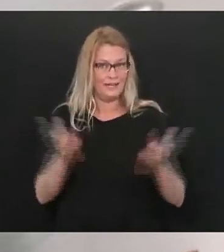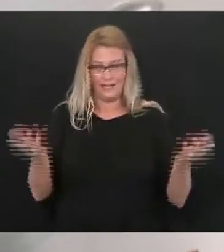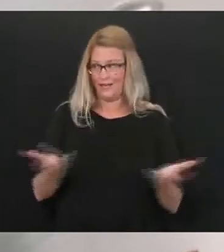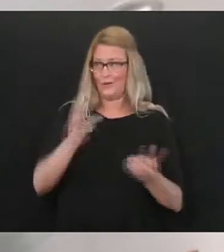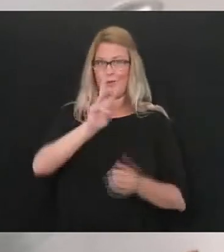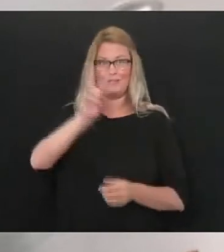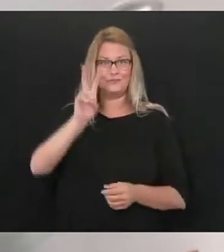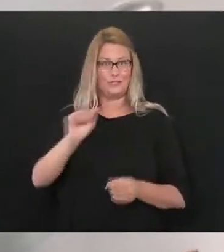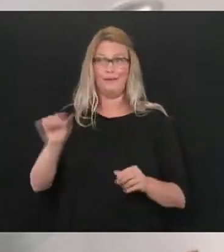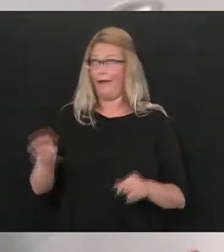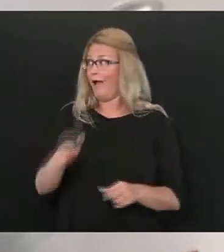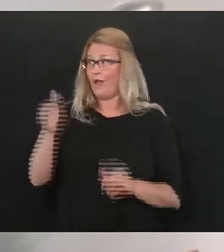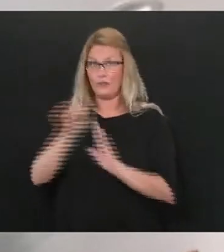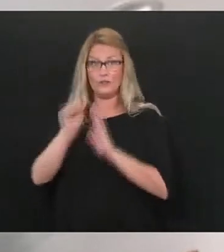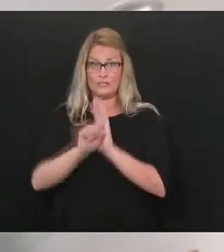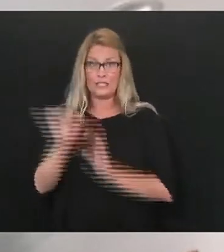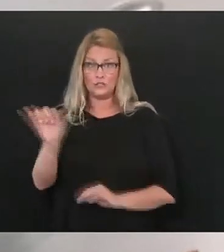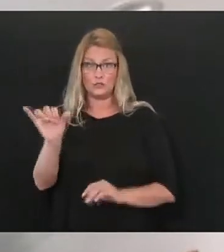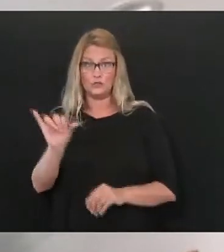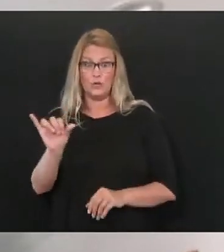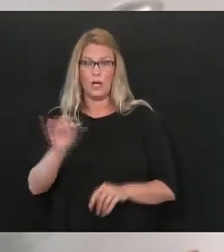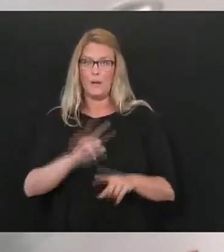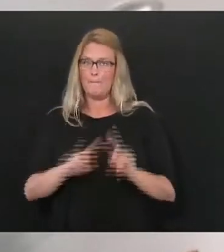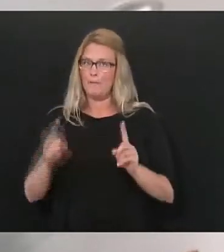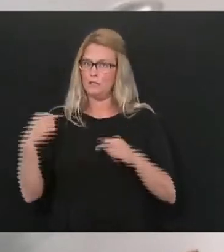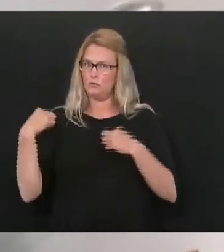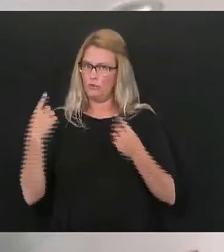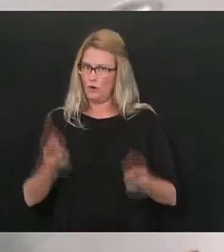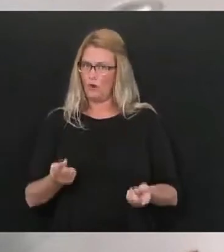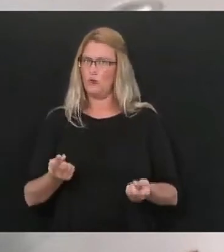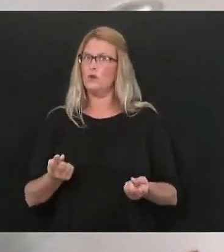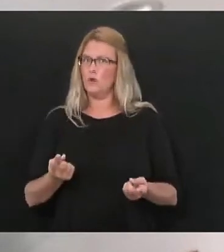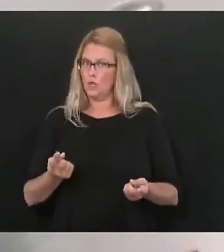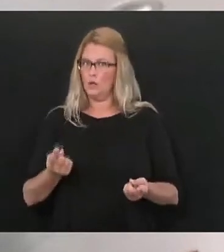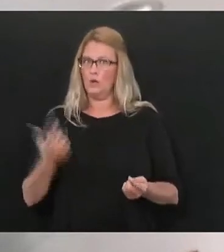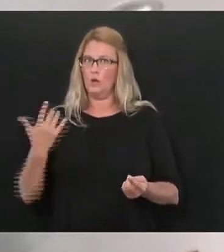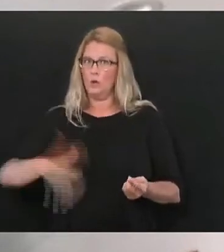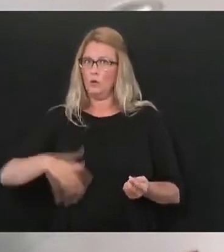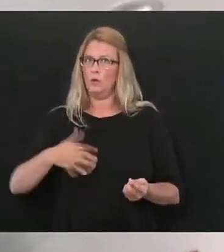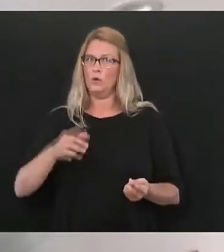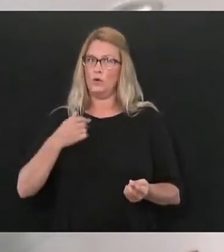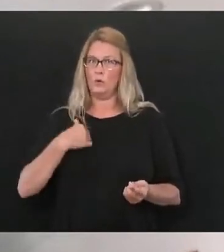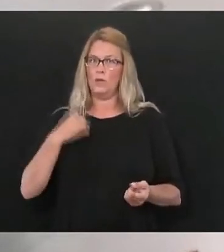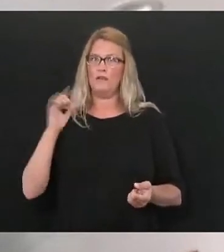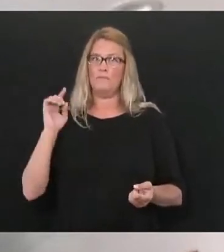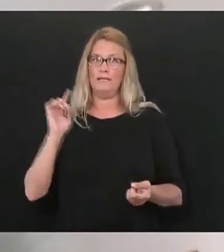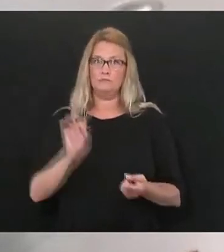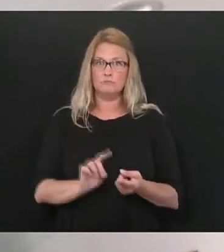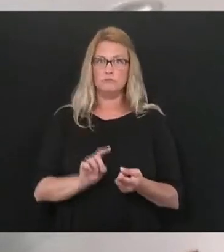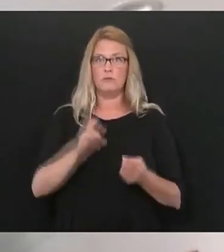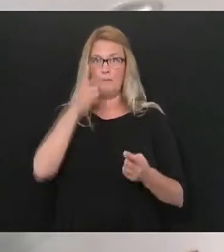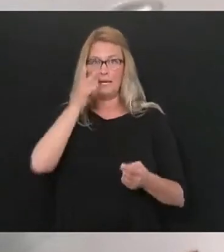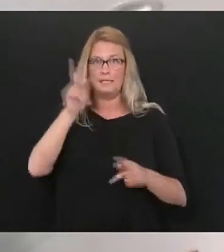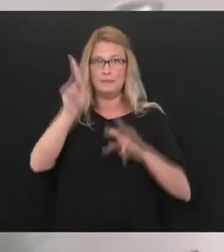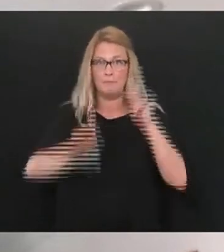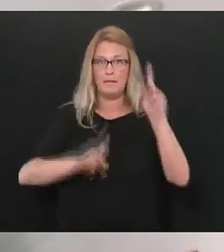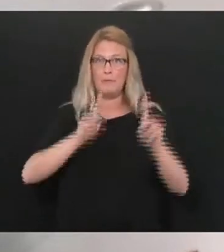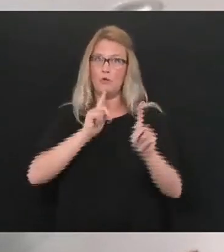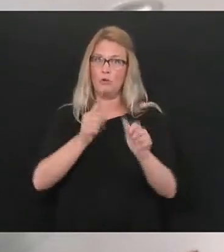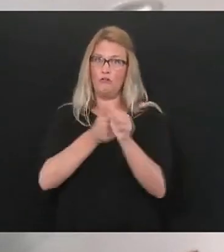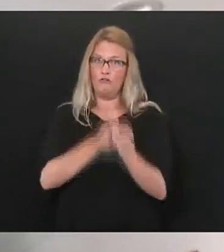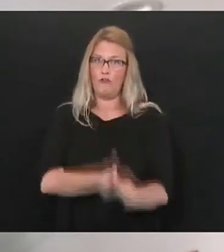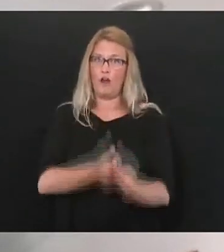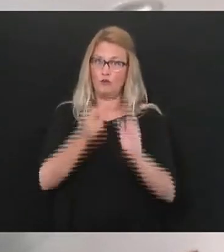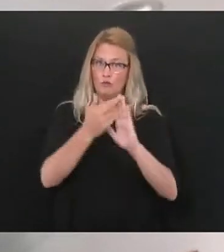every other state is but so far we have been able to mitigate that because of the actions of a number of our